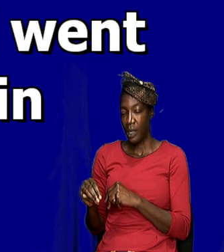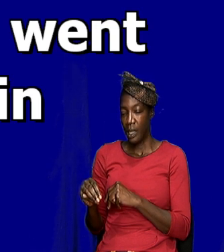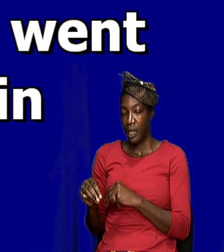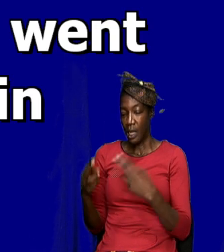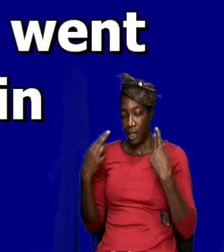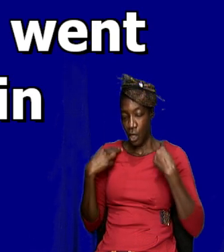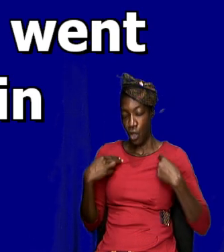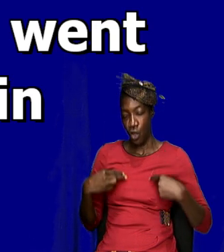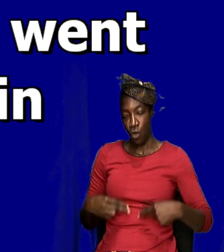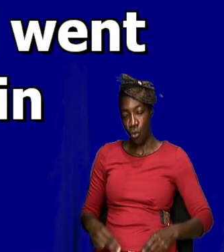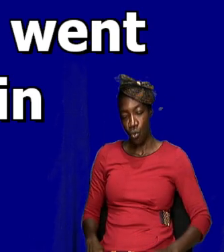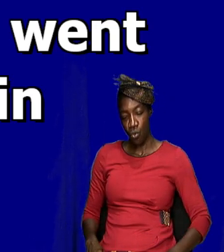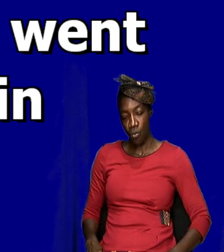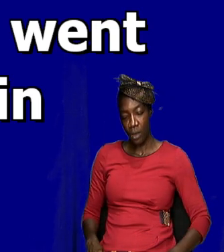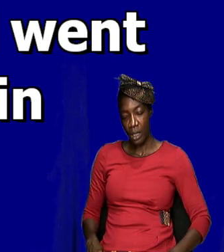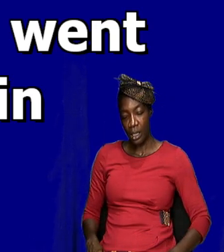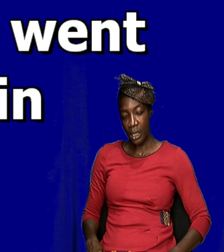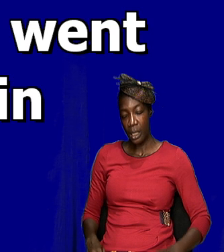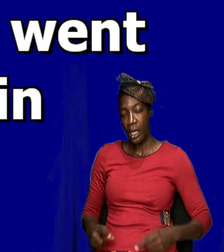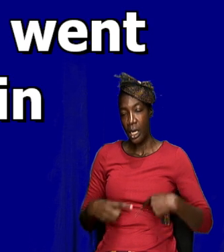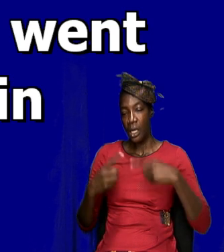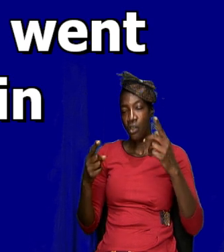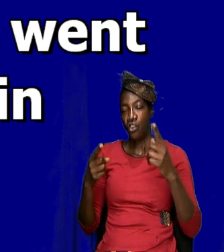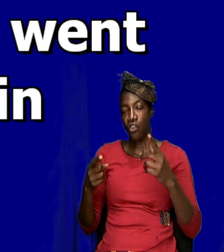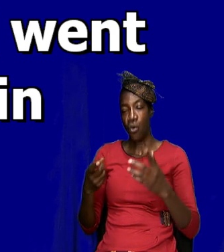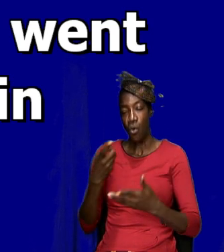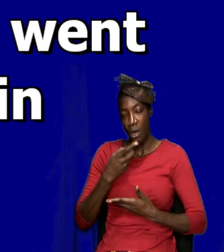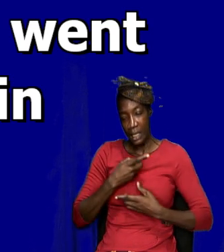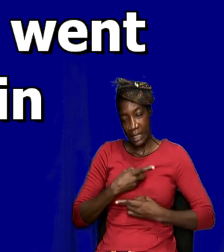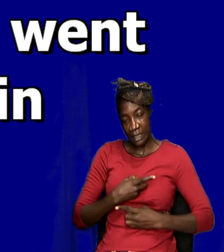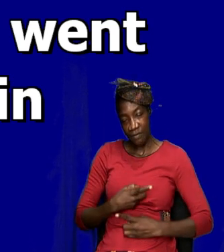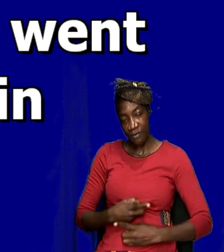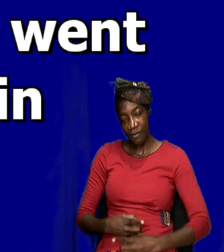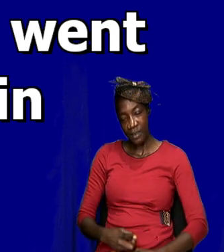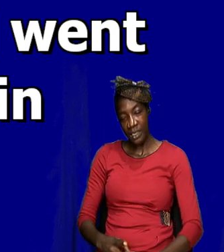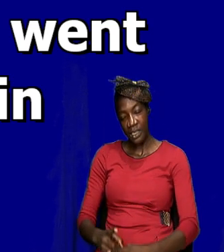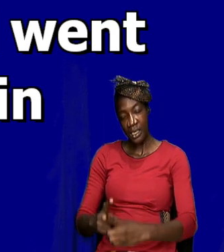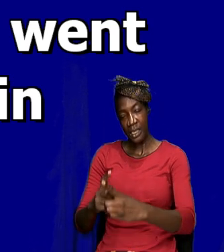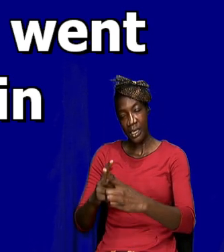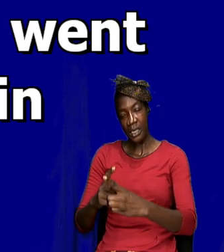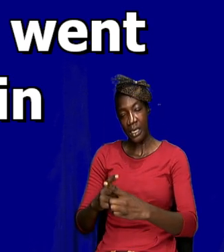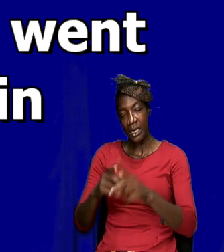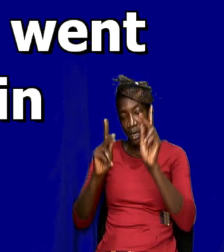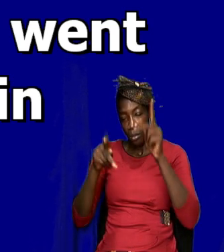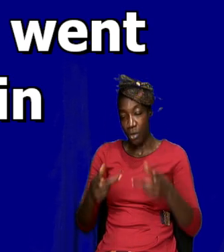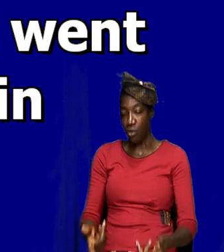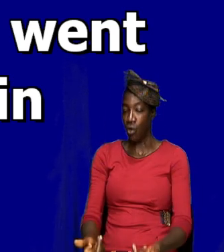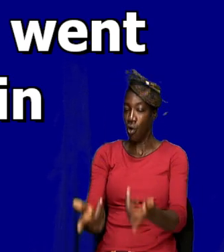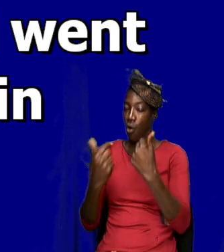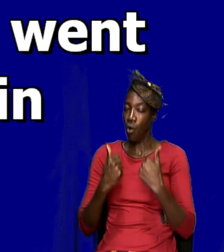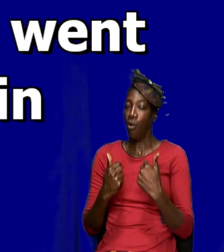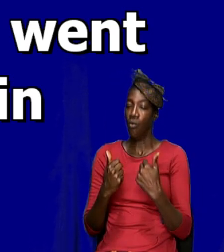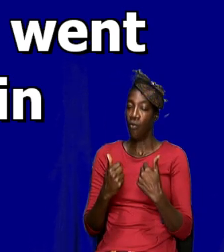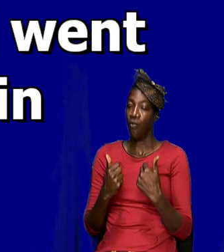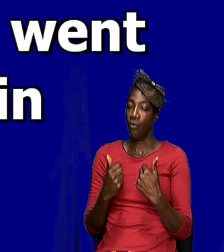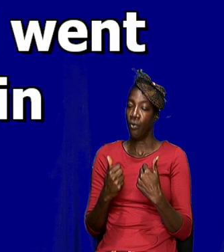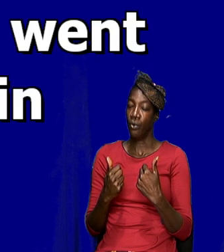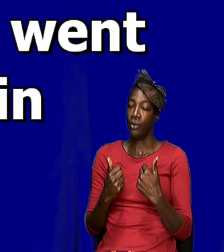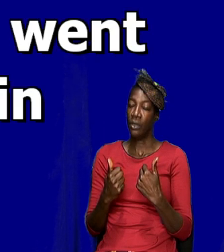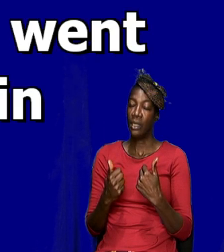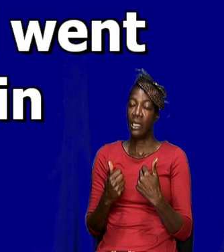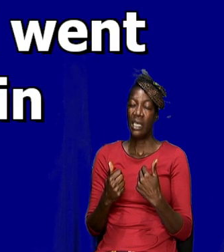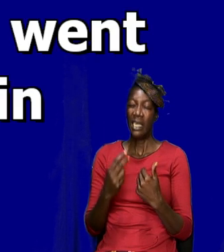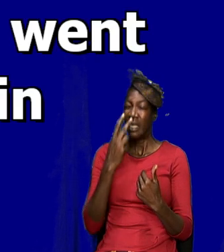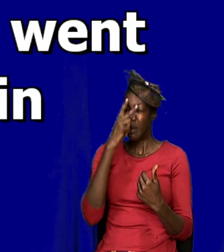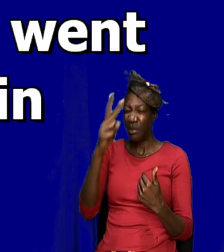and allow his divinity to come to the forefront and so they saw him. The Bible say he was as